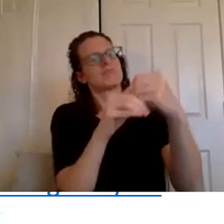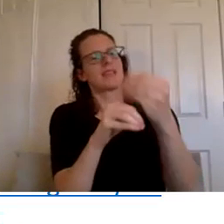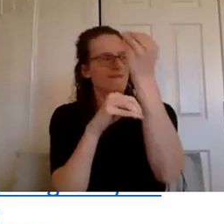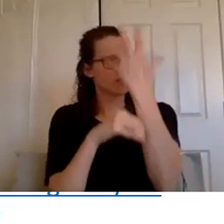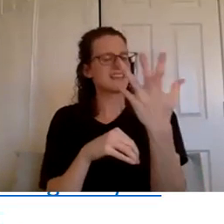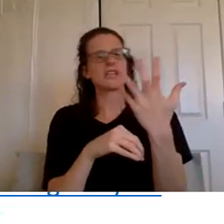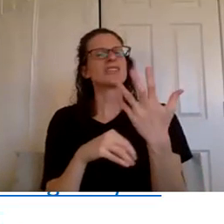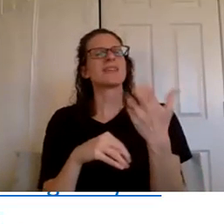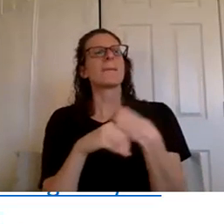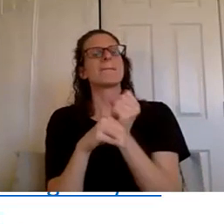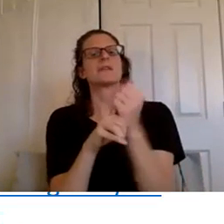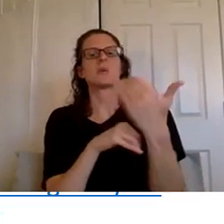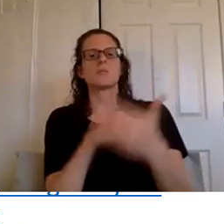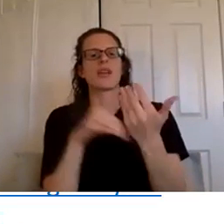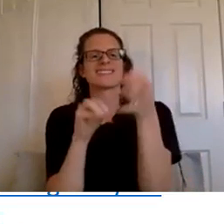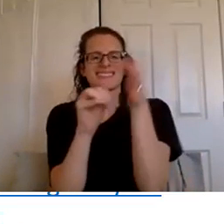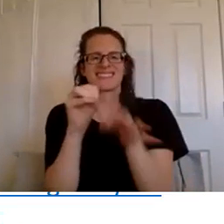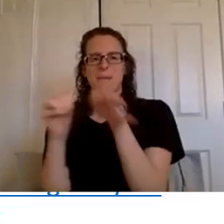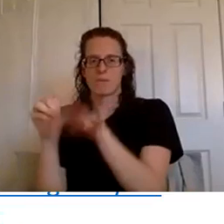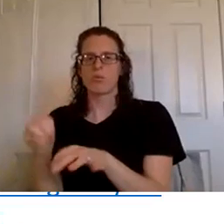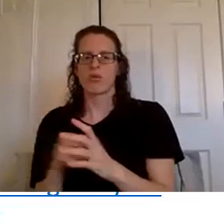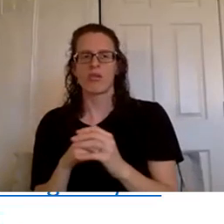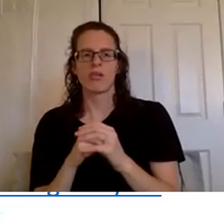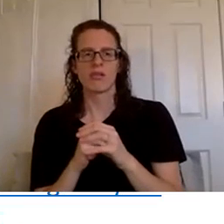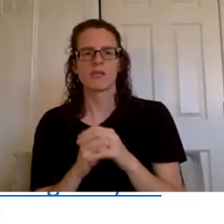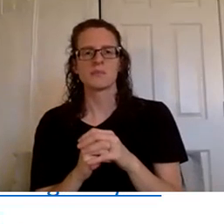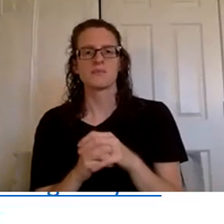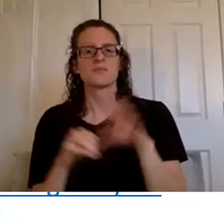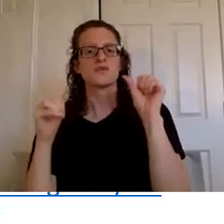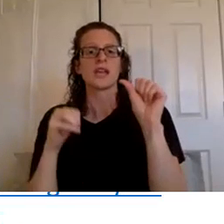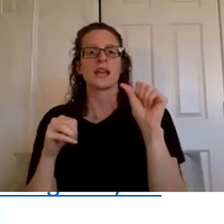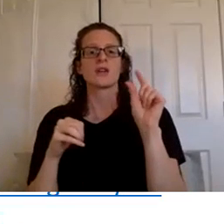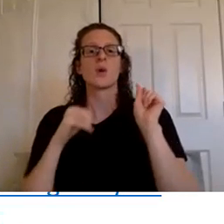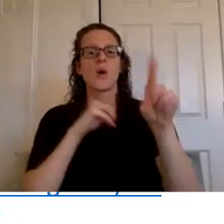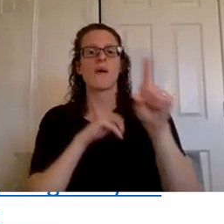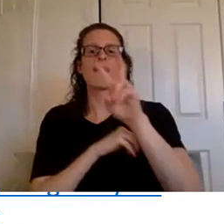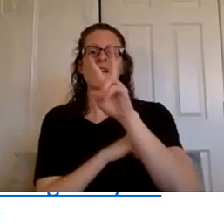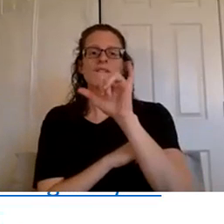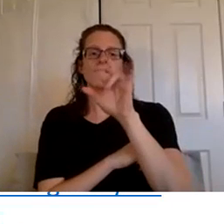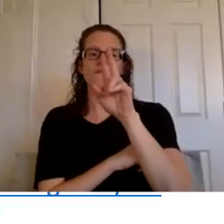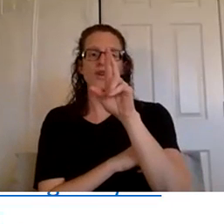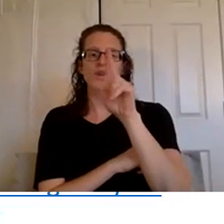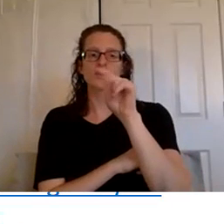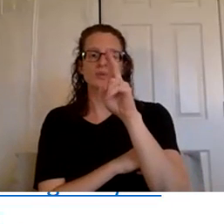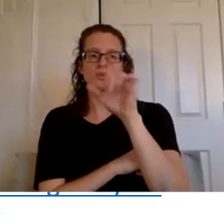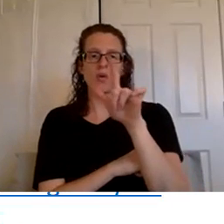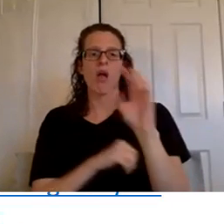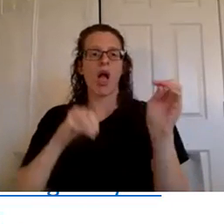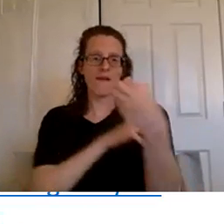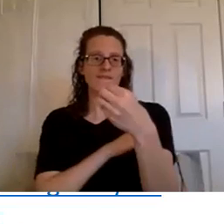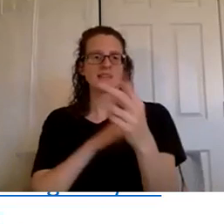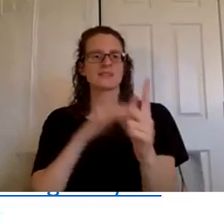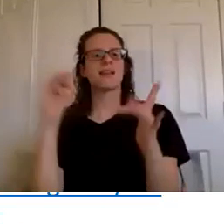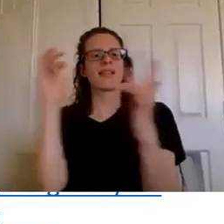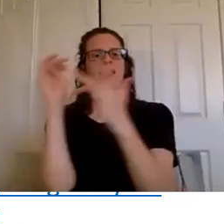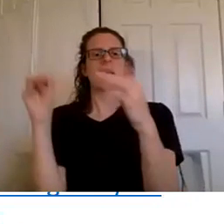process a little simpler for them um you can go to again the virtual office click on member resources